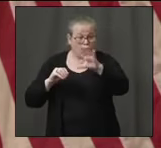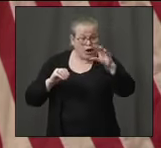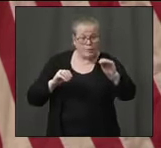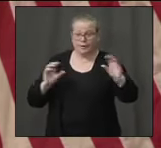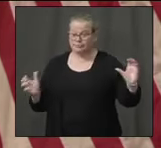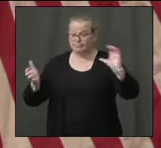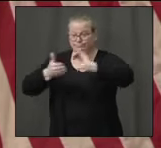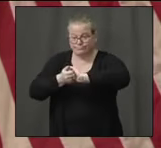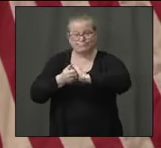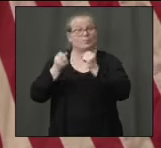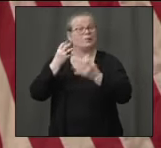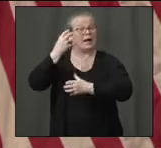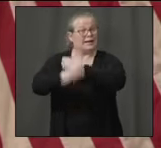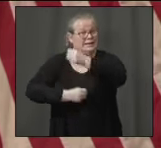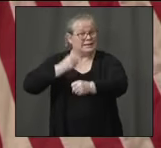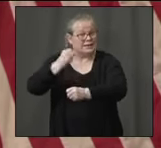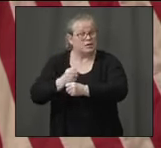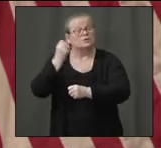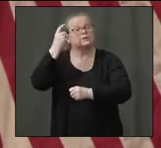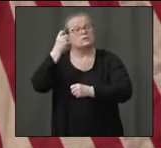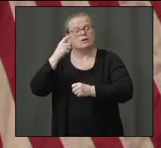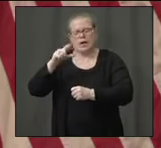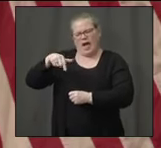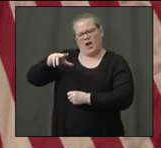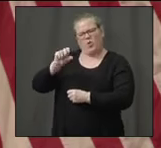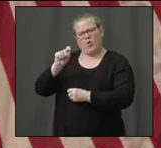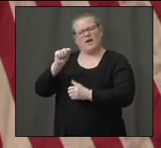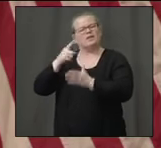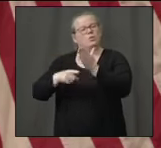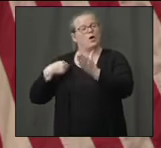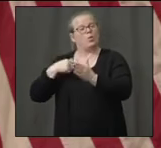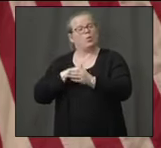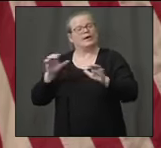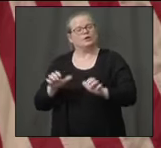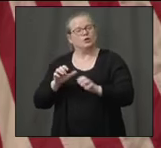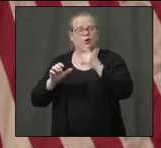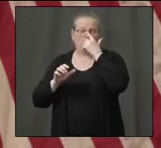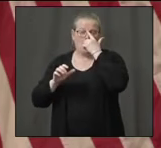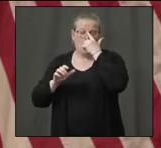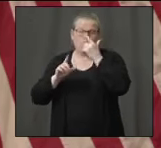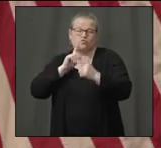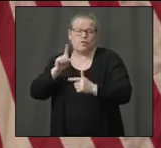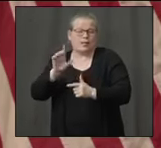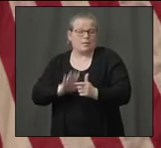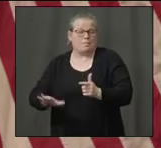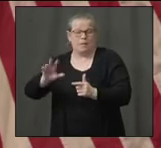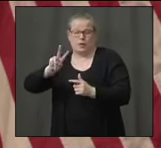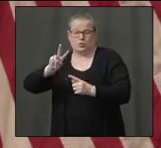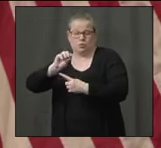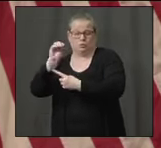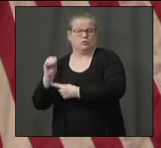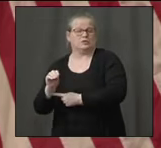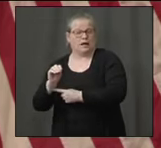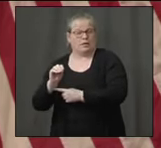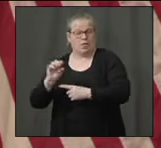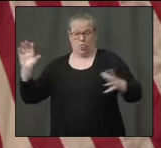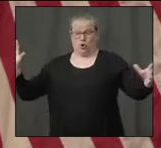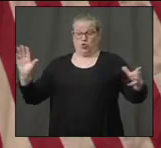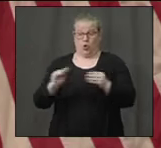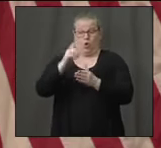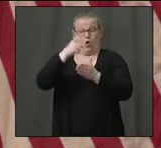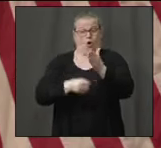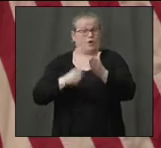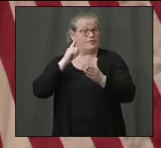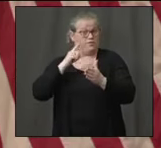small part of health care cost. Most people don't realize, but testing is around 2 percent of the cost of health care. But most